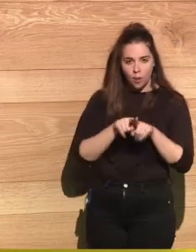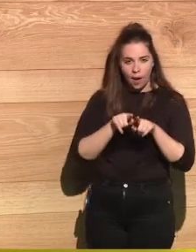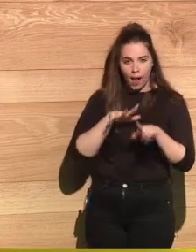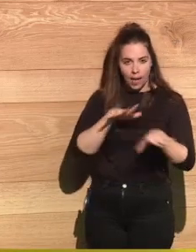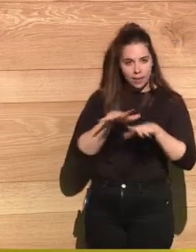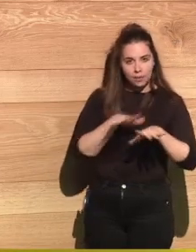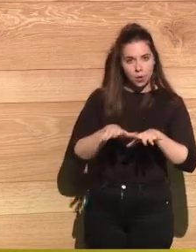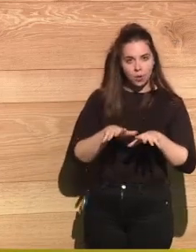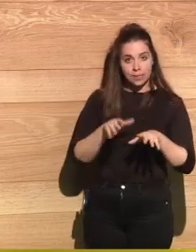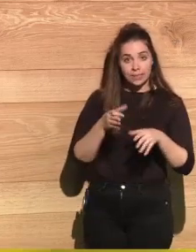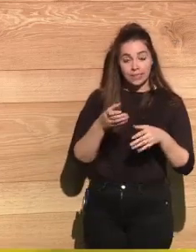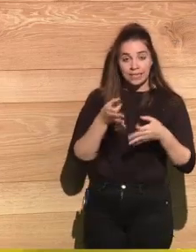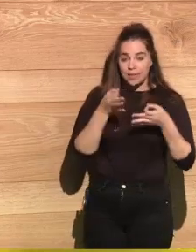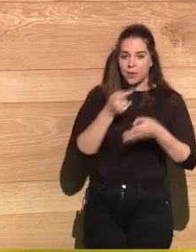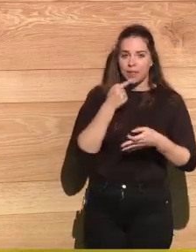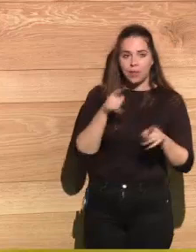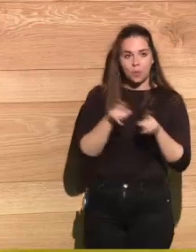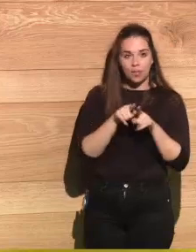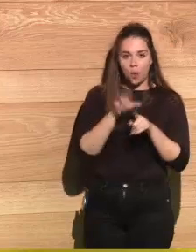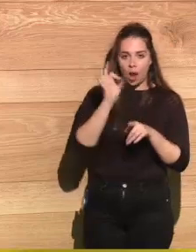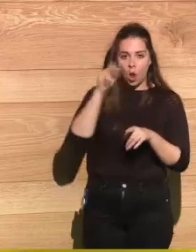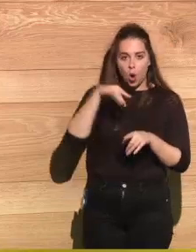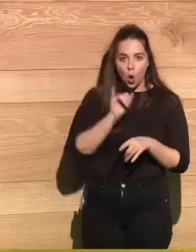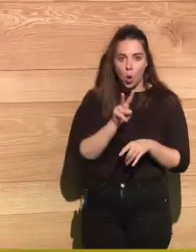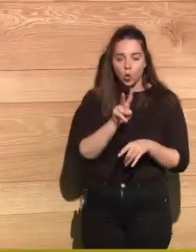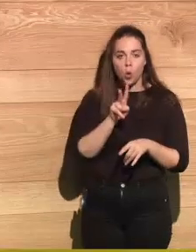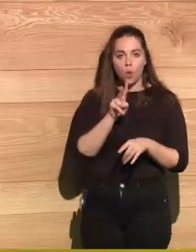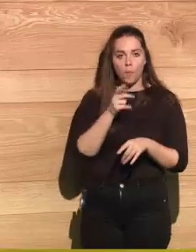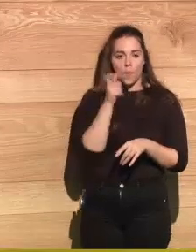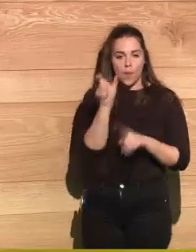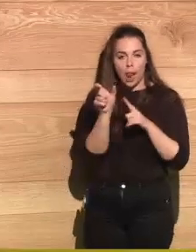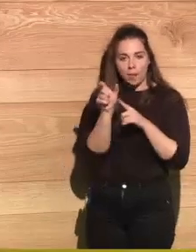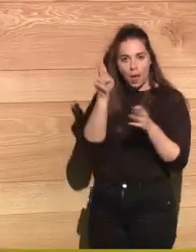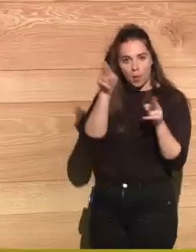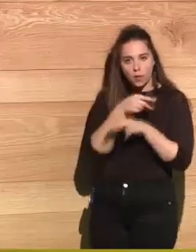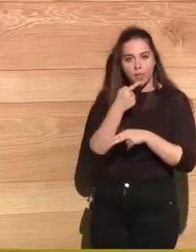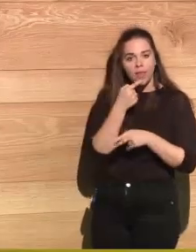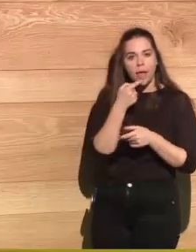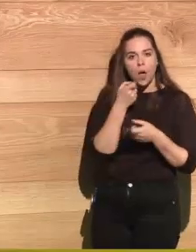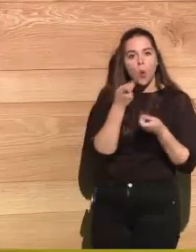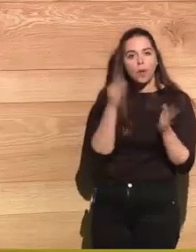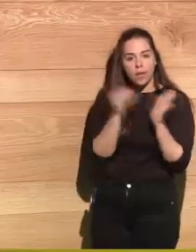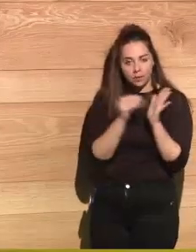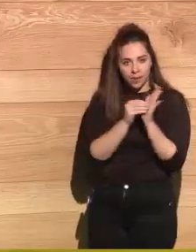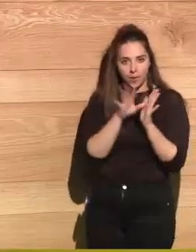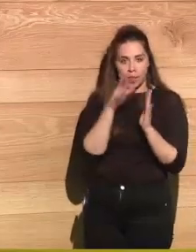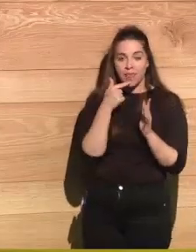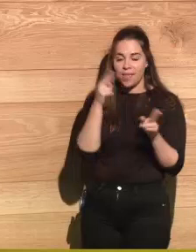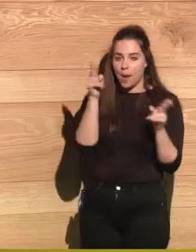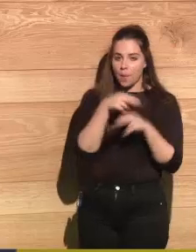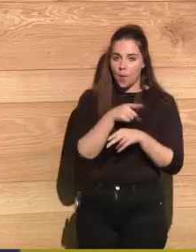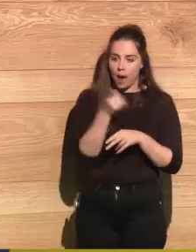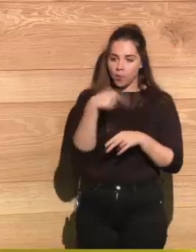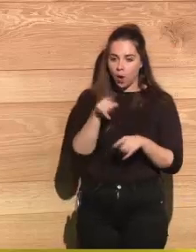I mean, we counted the amount of times that prohibition was mentioned because nobody dared